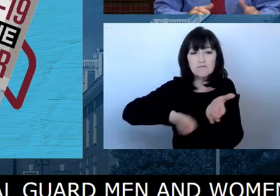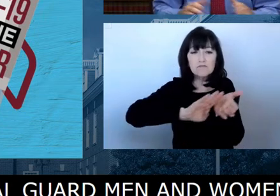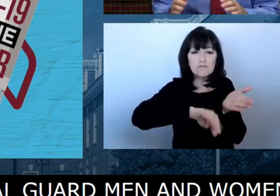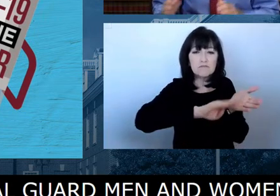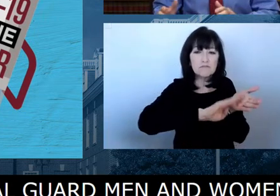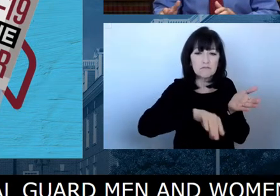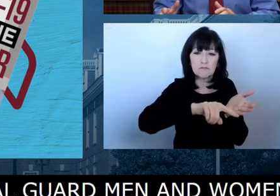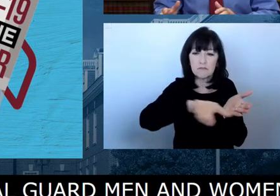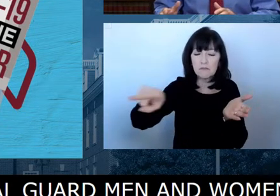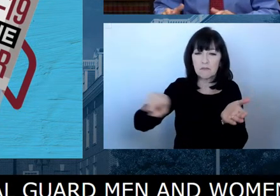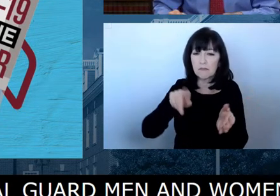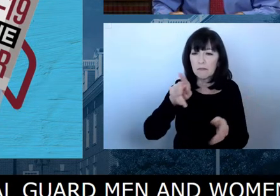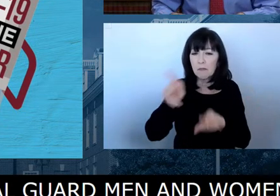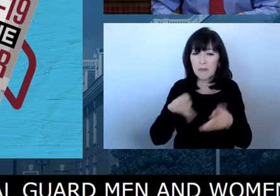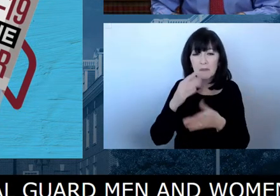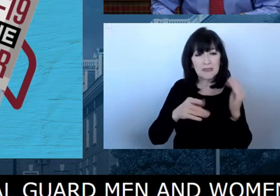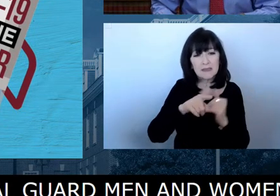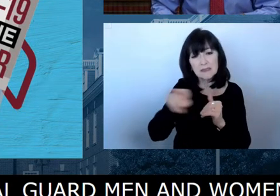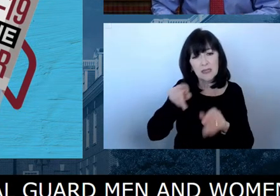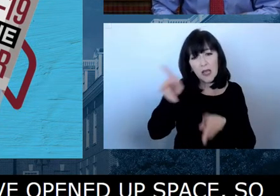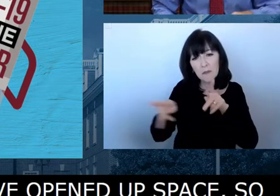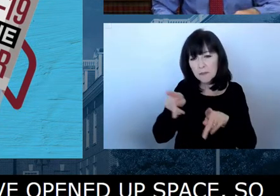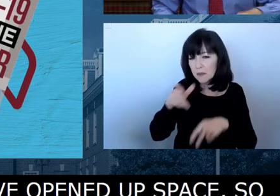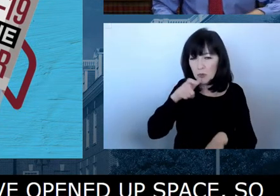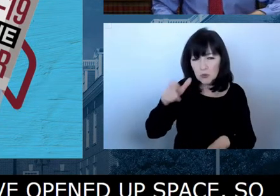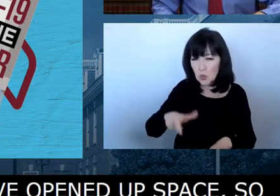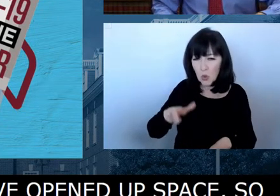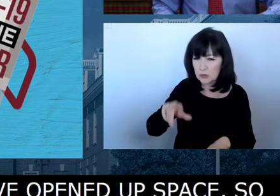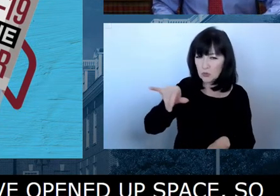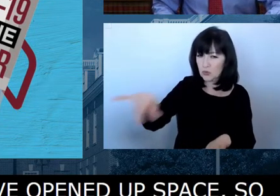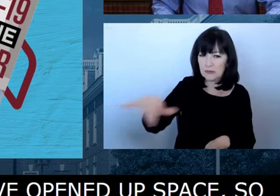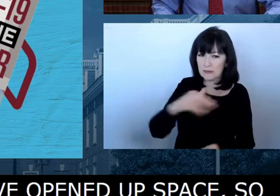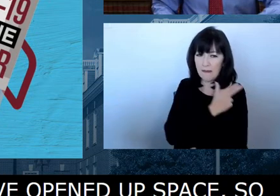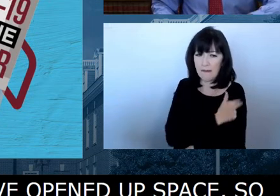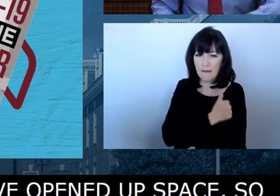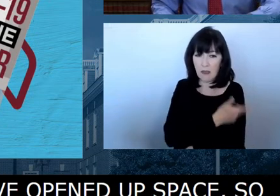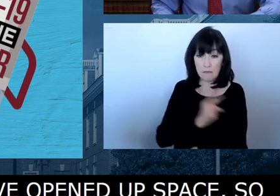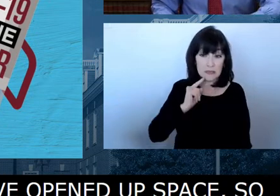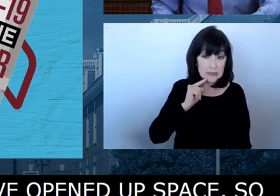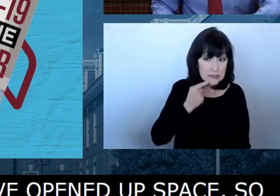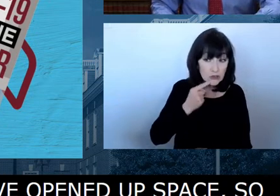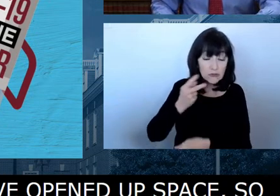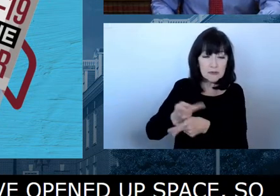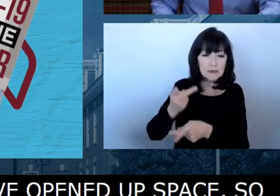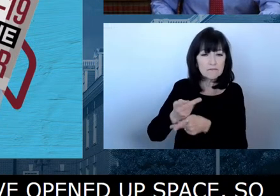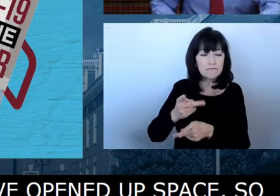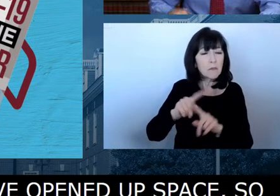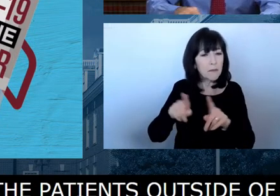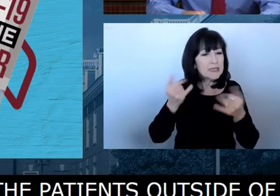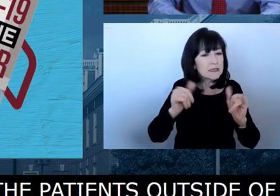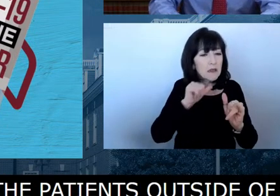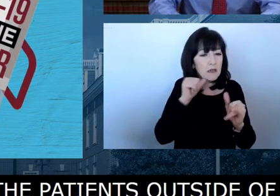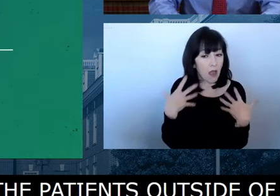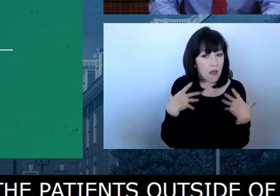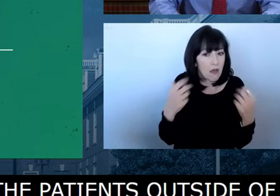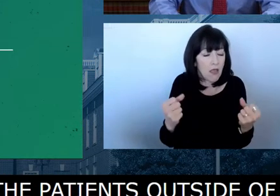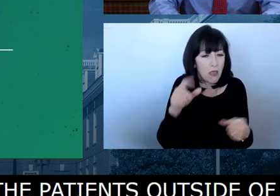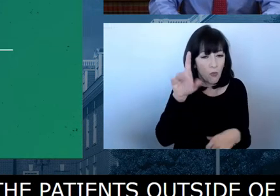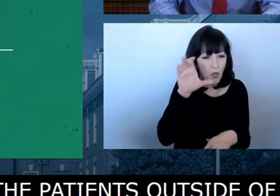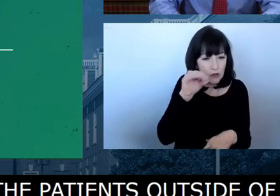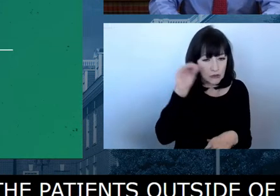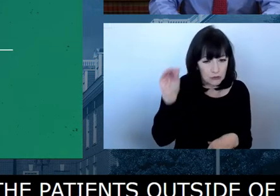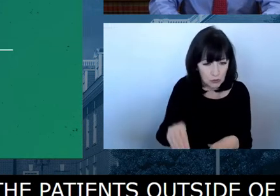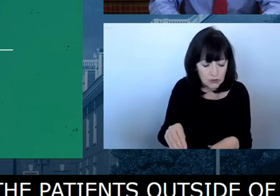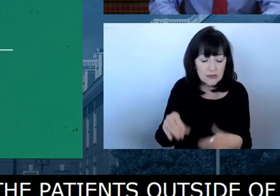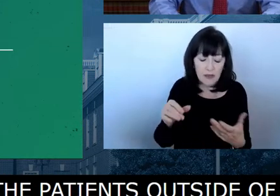the hospital, where they don't need that kind of critical care into our long-term care facilities. Lastly, it is Black History